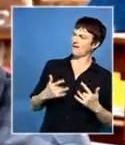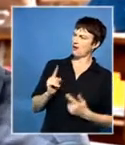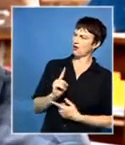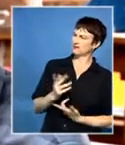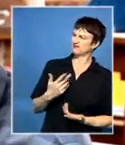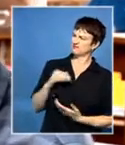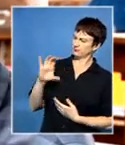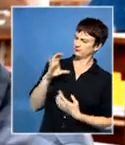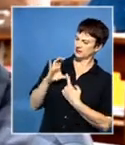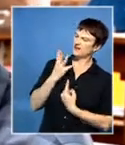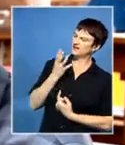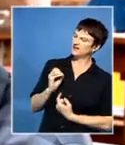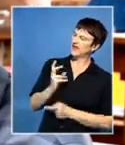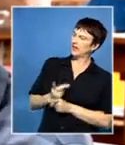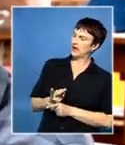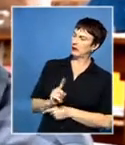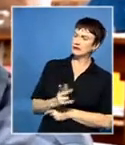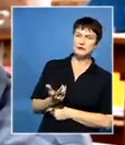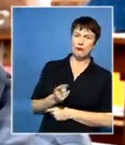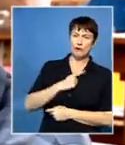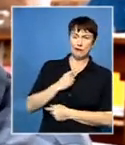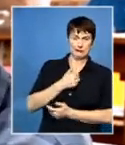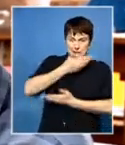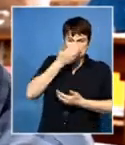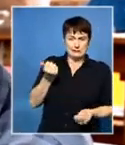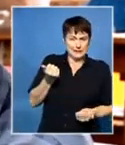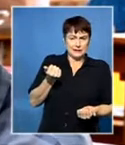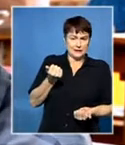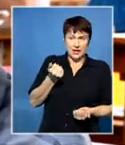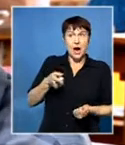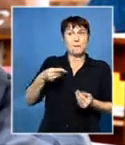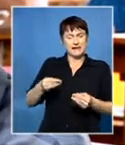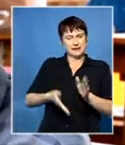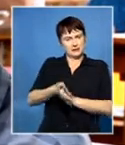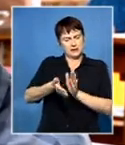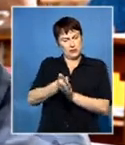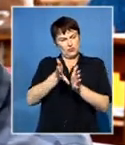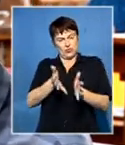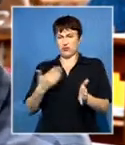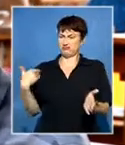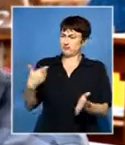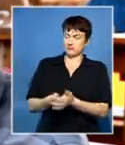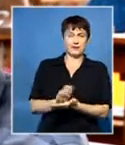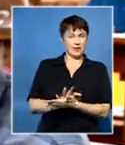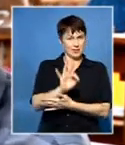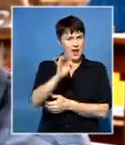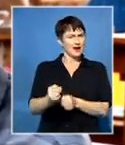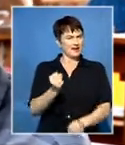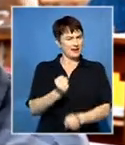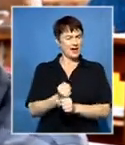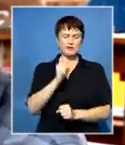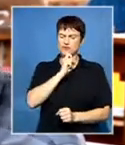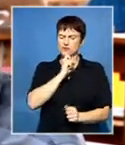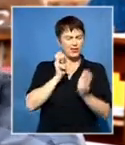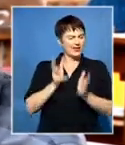take the 50 and what must I do? Because I don't know anything else except running the business now. I've been running this for 13 years